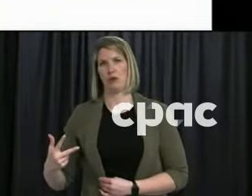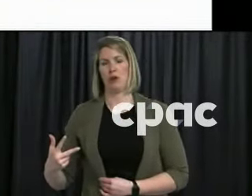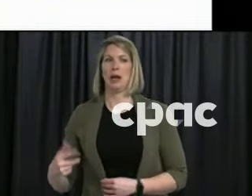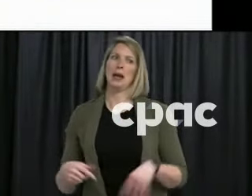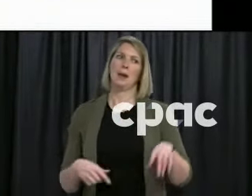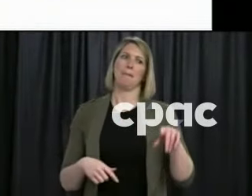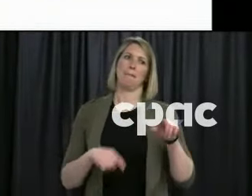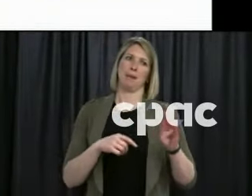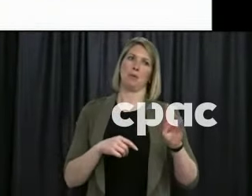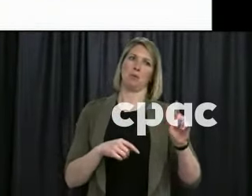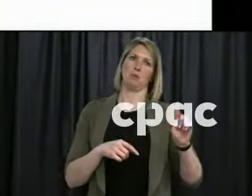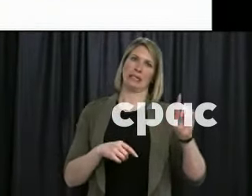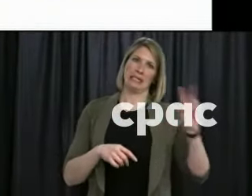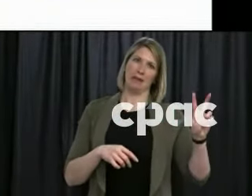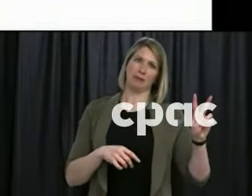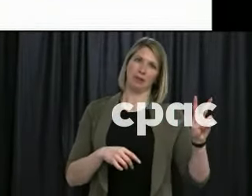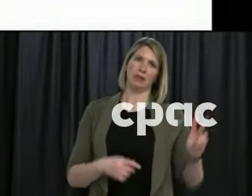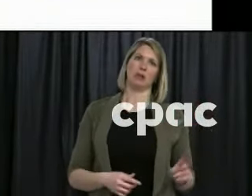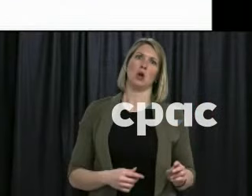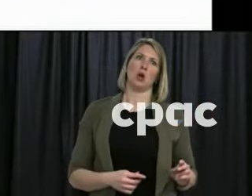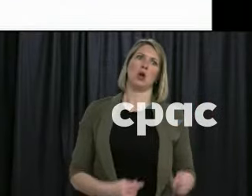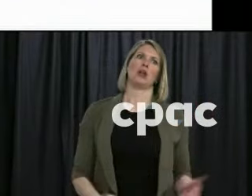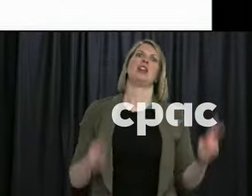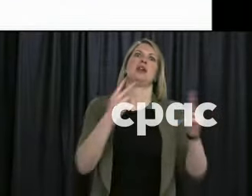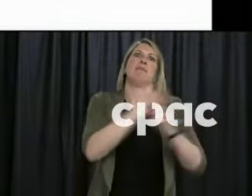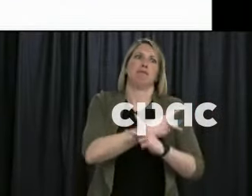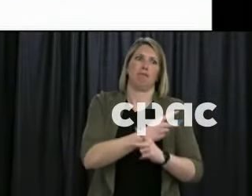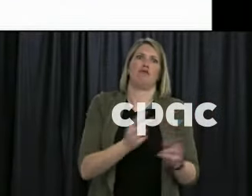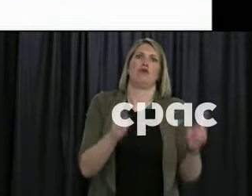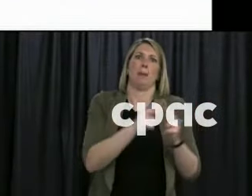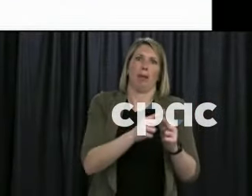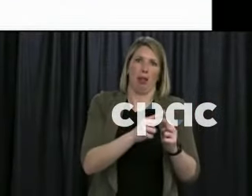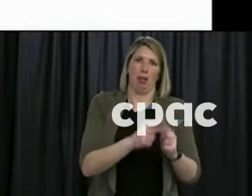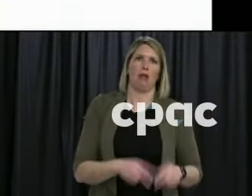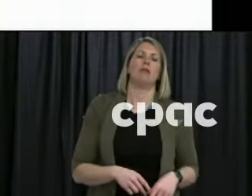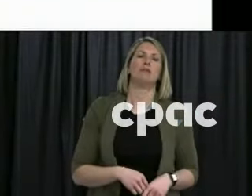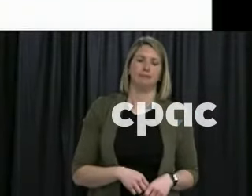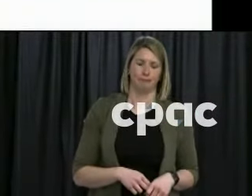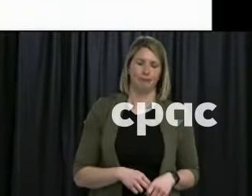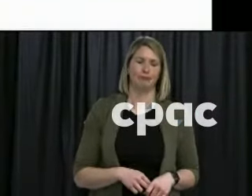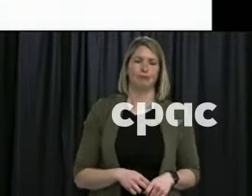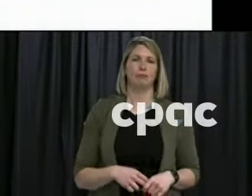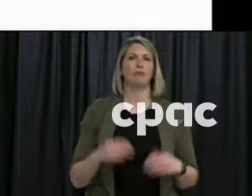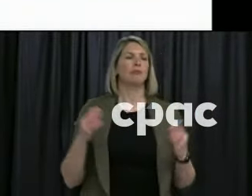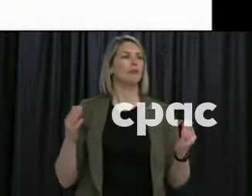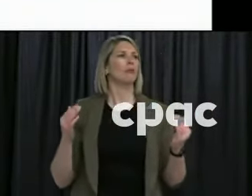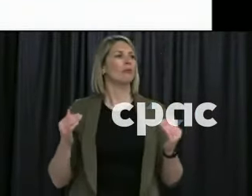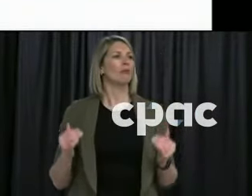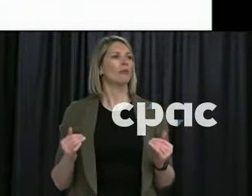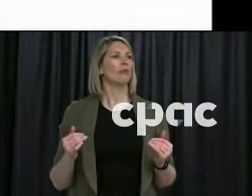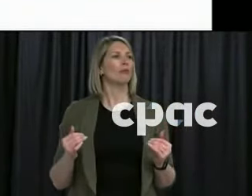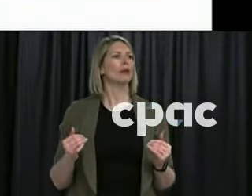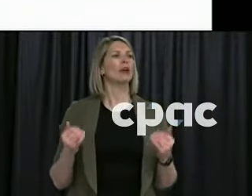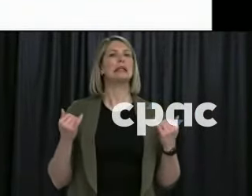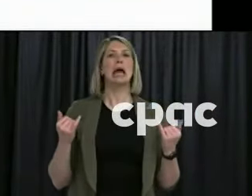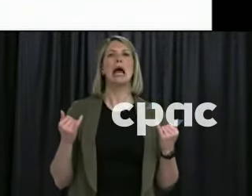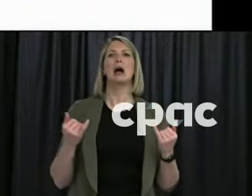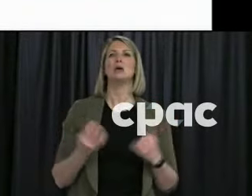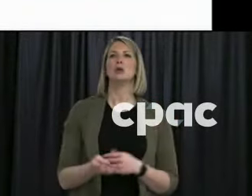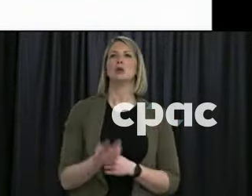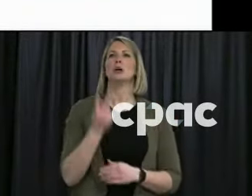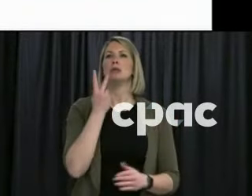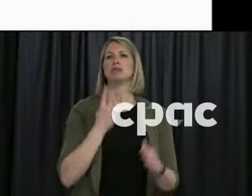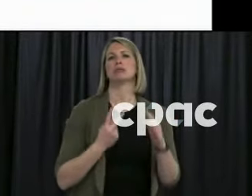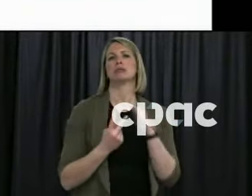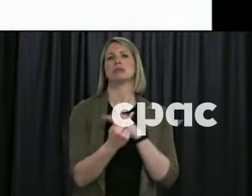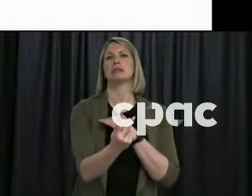emerging variants of concern such as B117 to Newfoundland. So this is modeled on actual data so for a